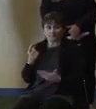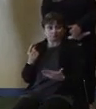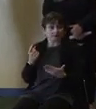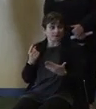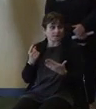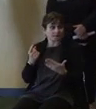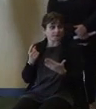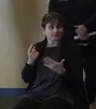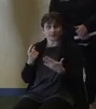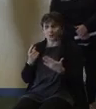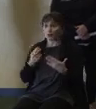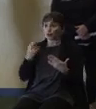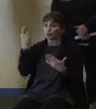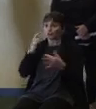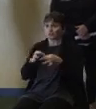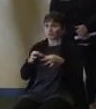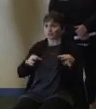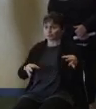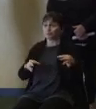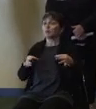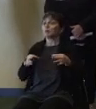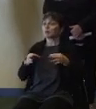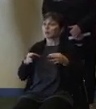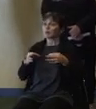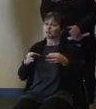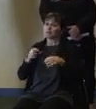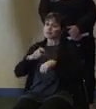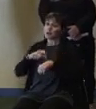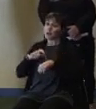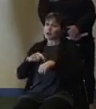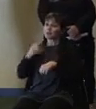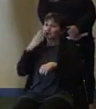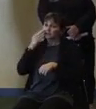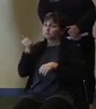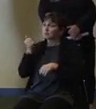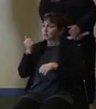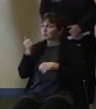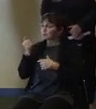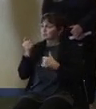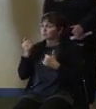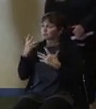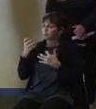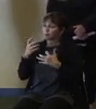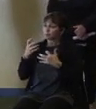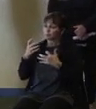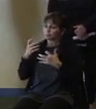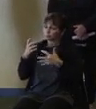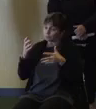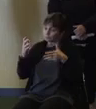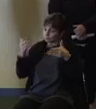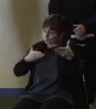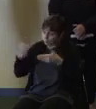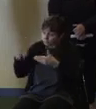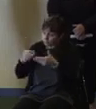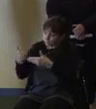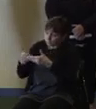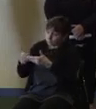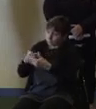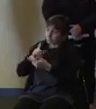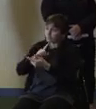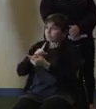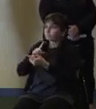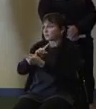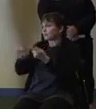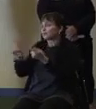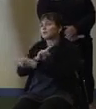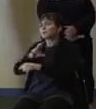us can go and begin to greet. They'll be coming back in waves members of our National Guard, women and men who have been in Washington over the past number